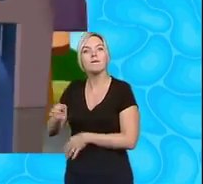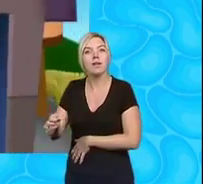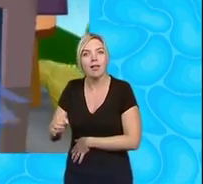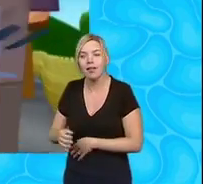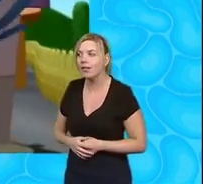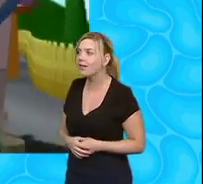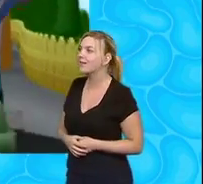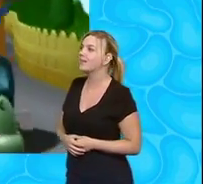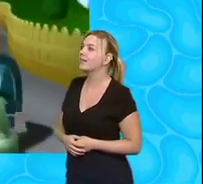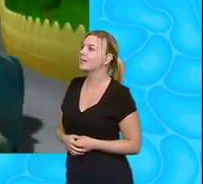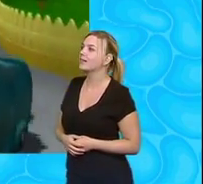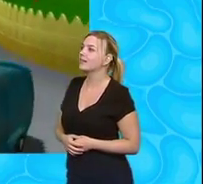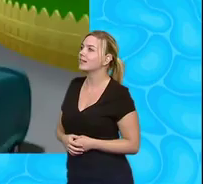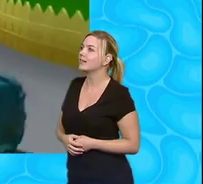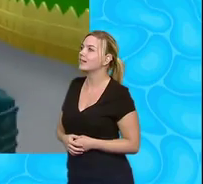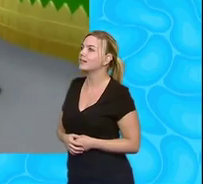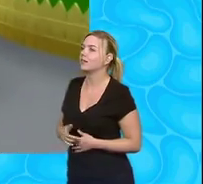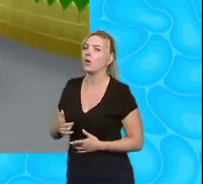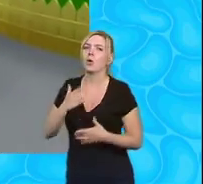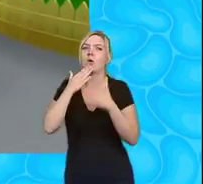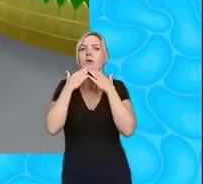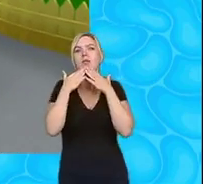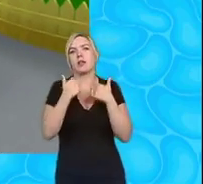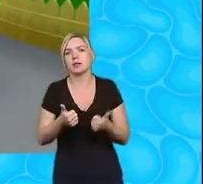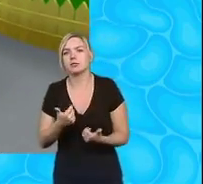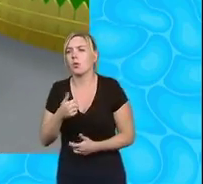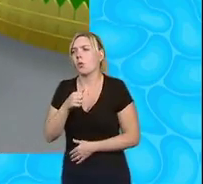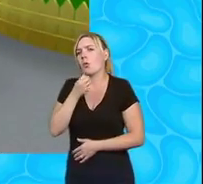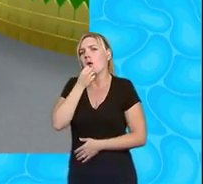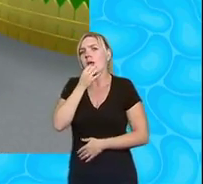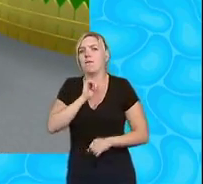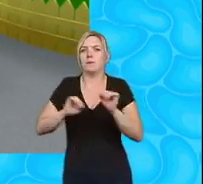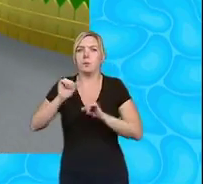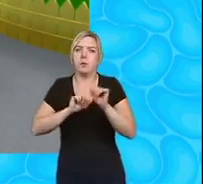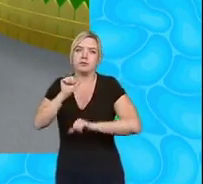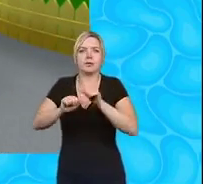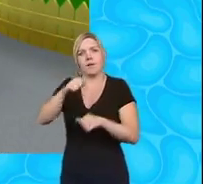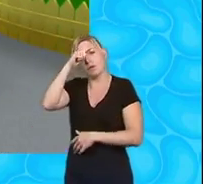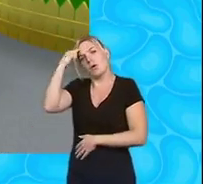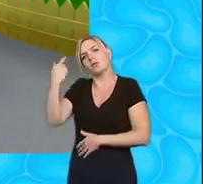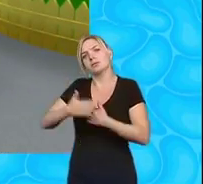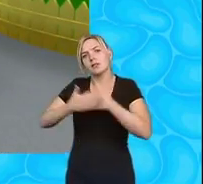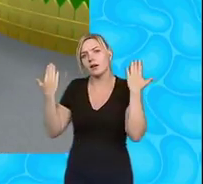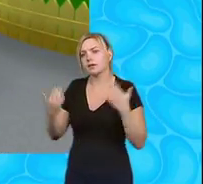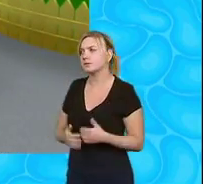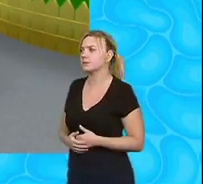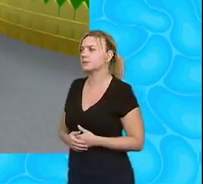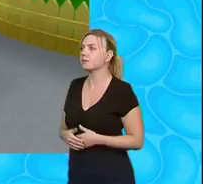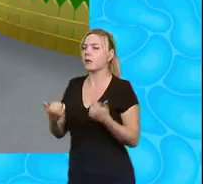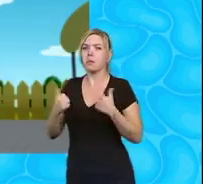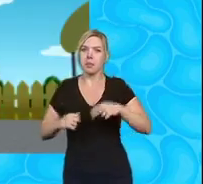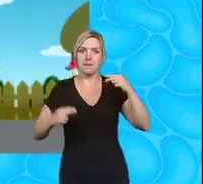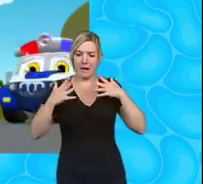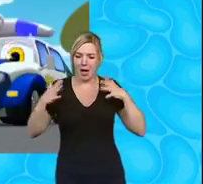thanks suds there's nothing better than a nice cool wash after a long hot day ah I finally got all that paint